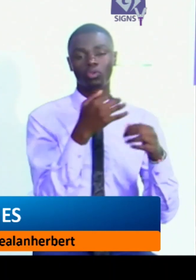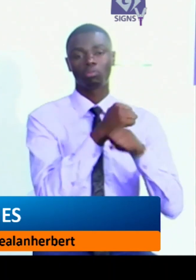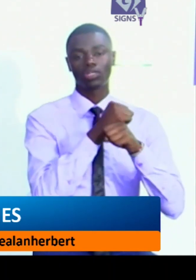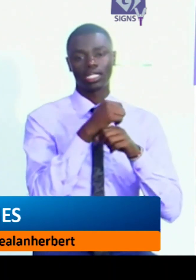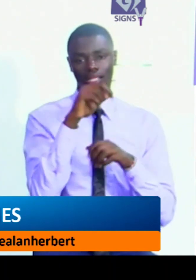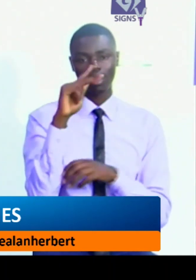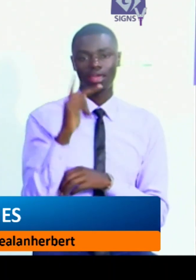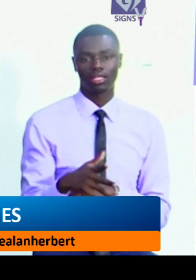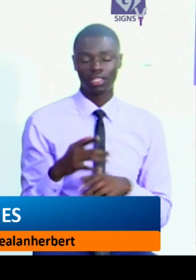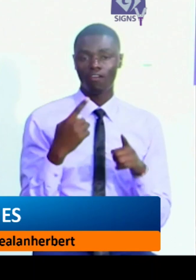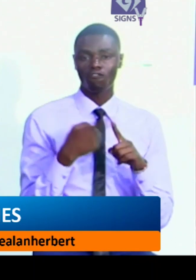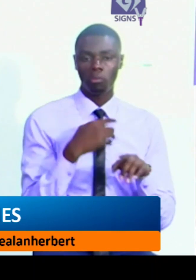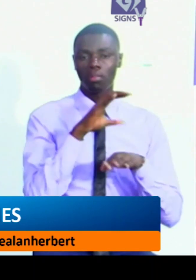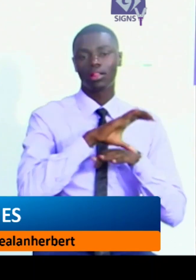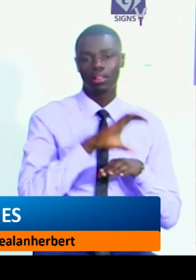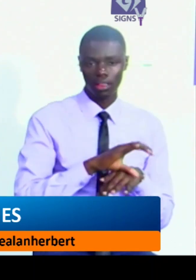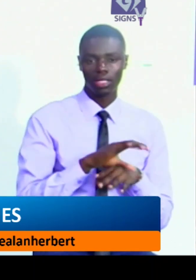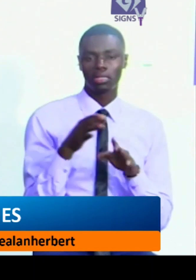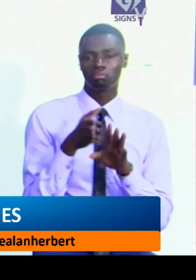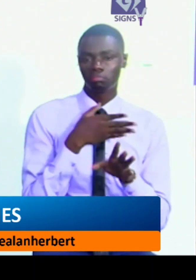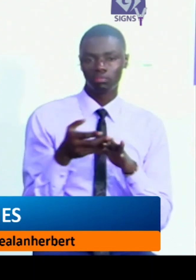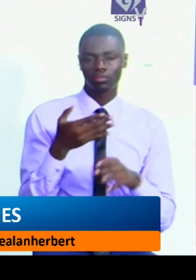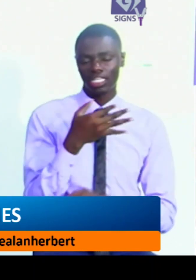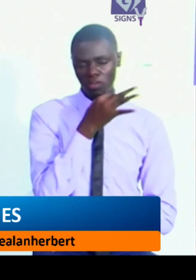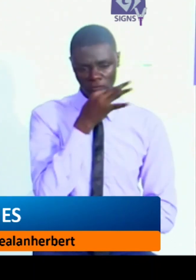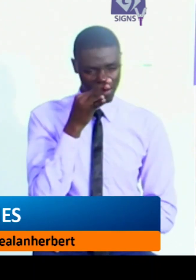account that convinced followers to fast to death